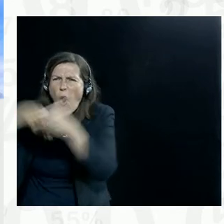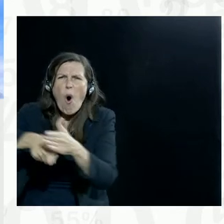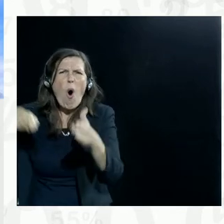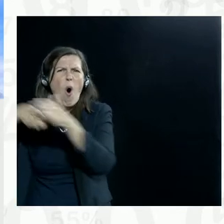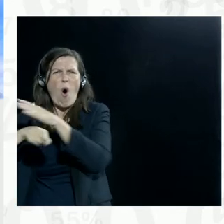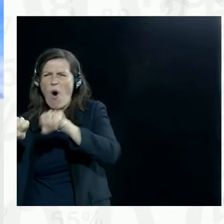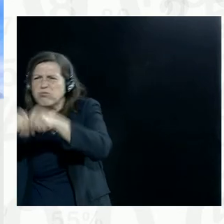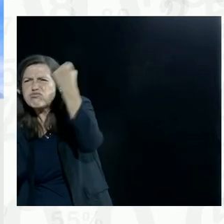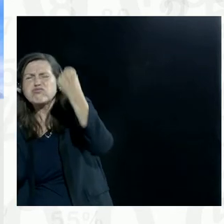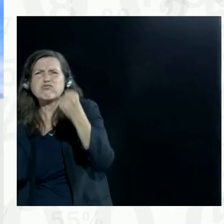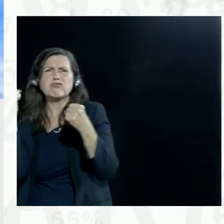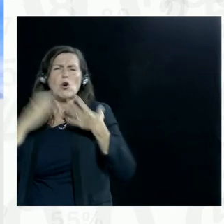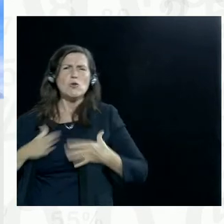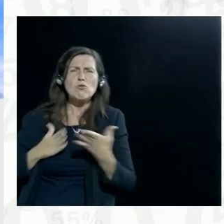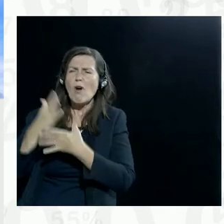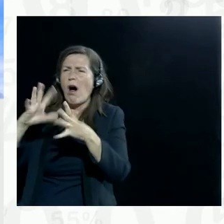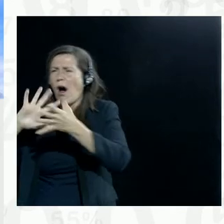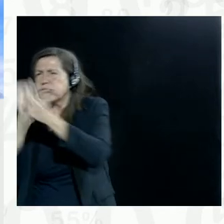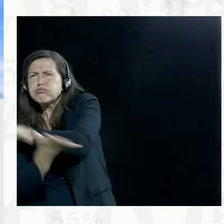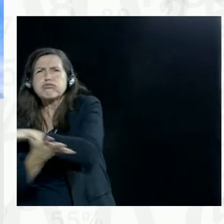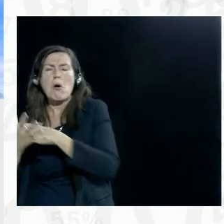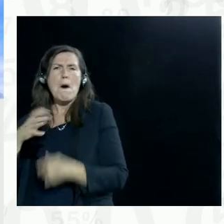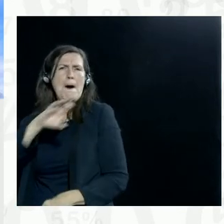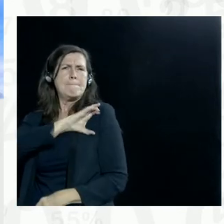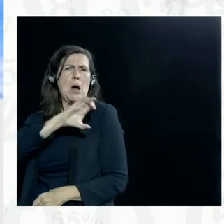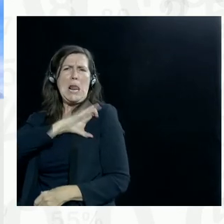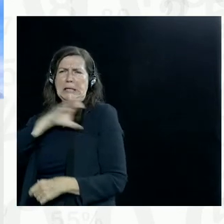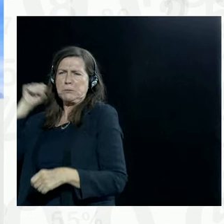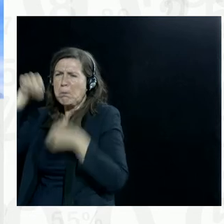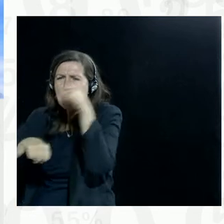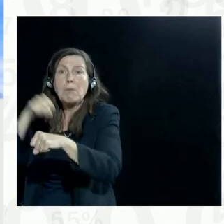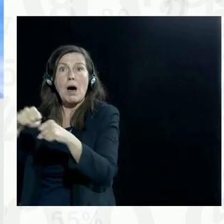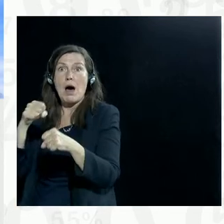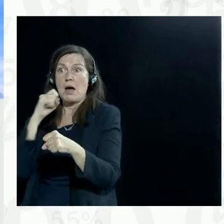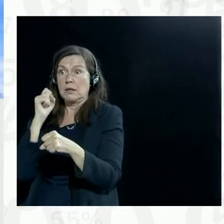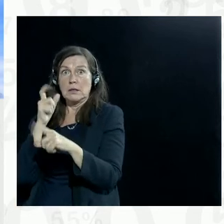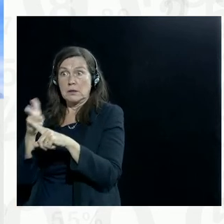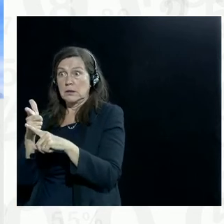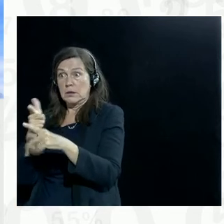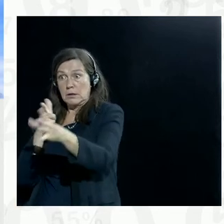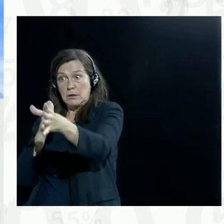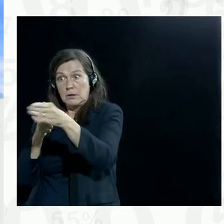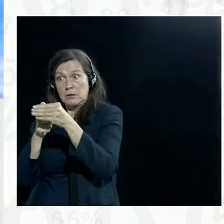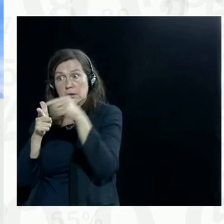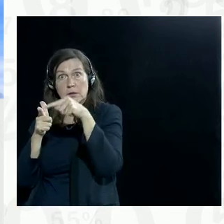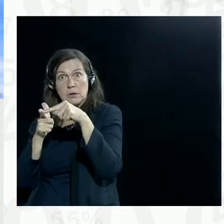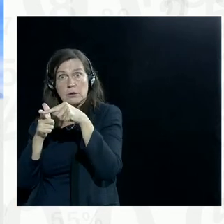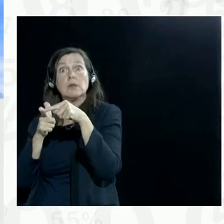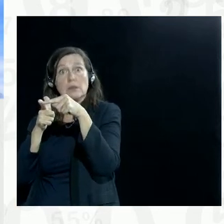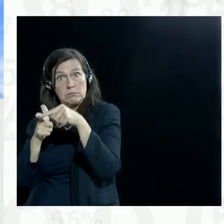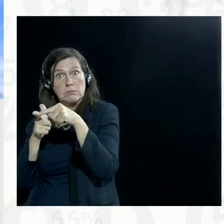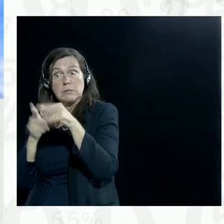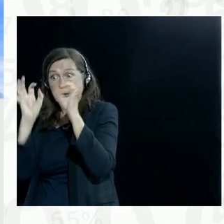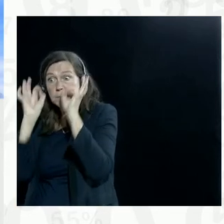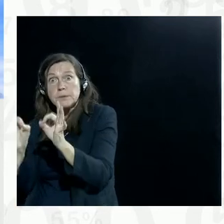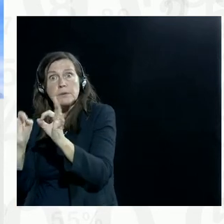to record video footage of police brutality, how do we make sure that that footage is evidential? And it is exactly through these